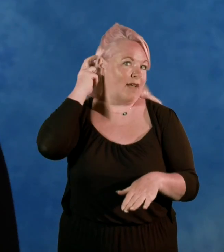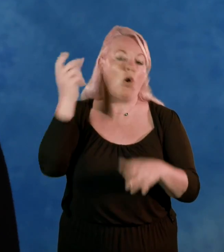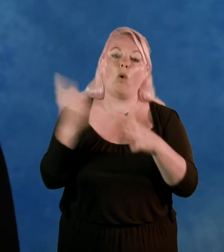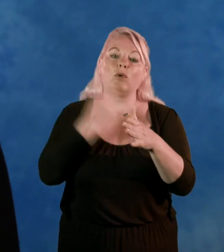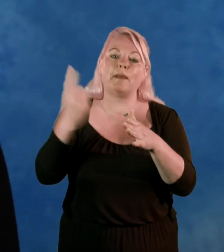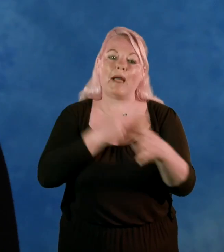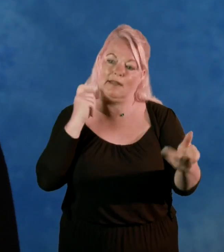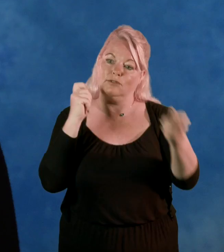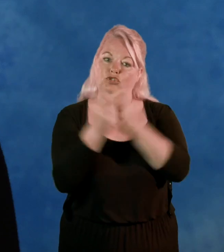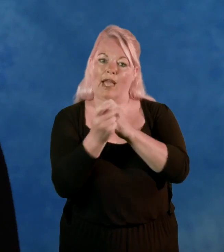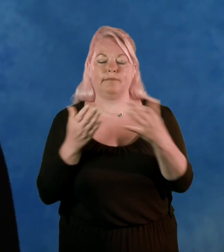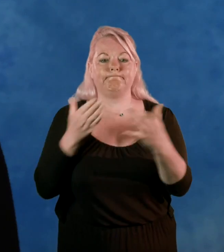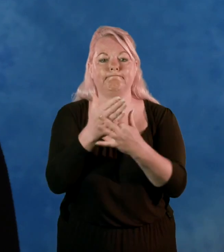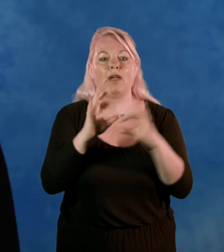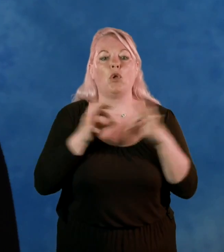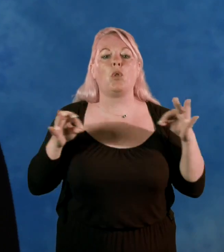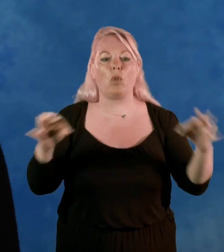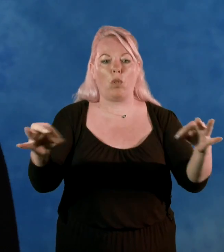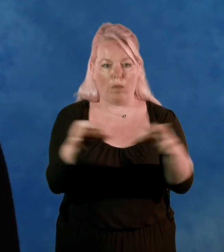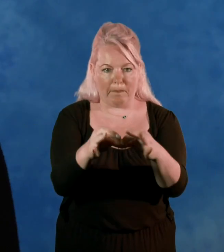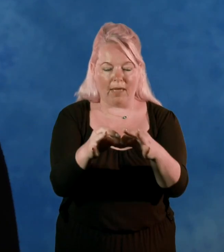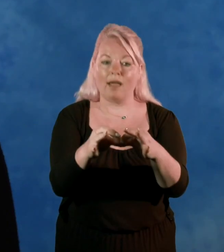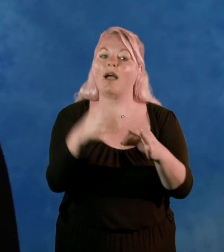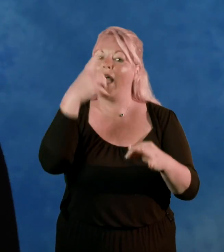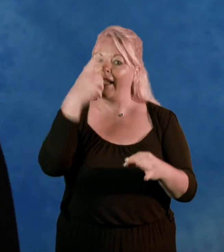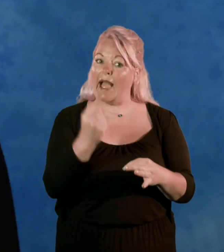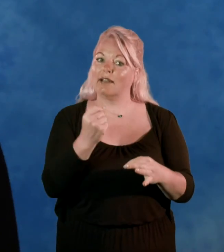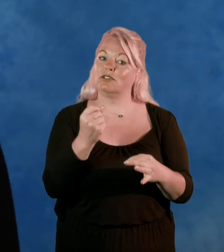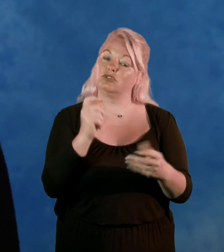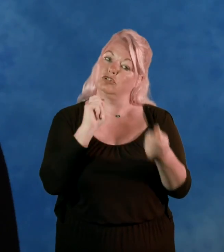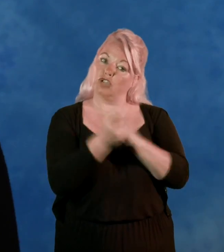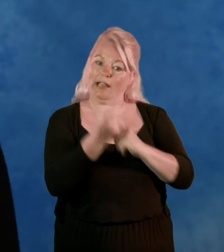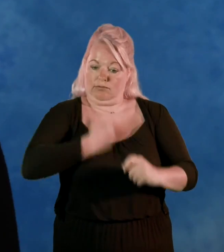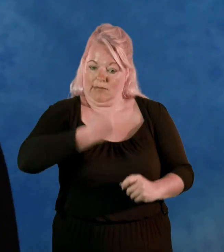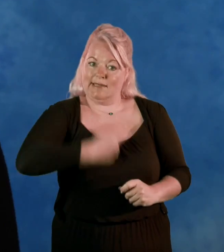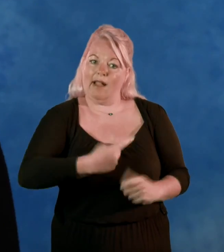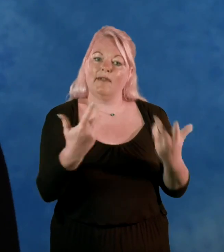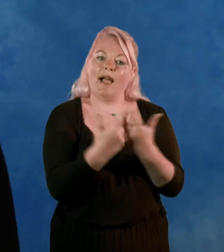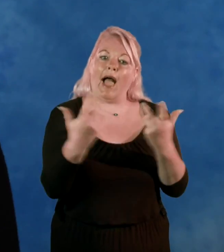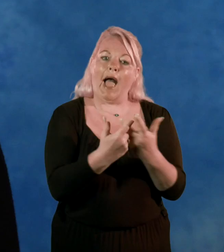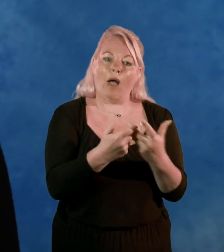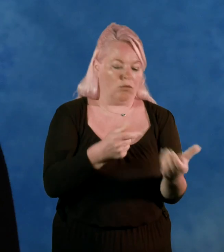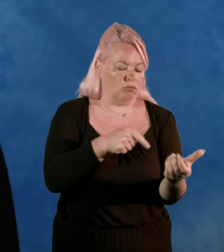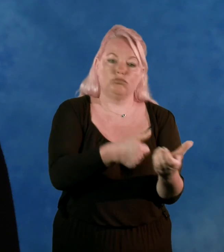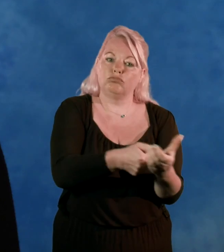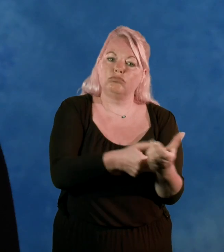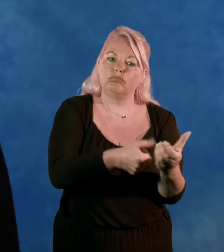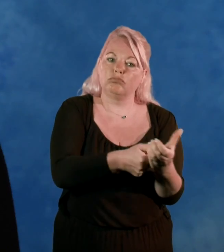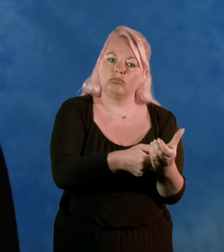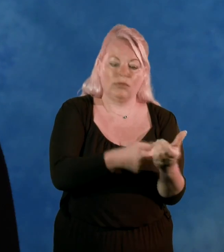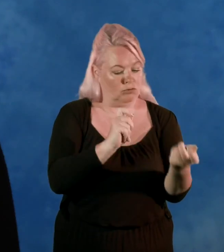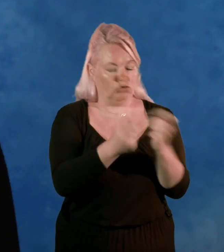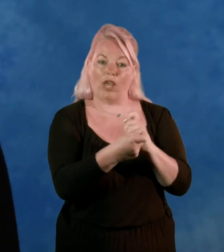the loop. I can also adjust it with a little zapper that I have that controls the programs on my